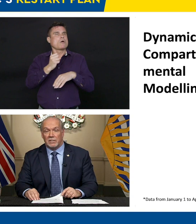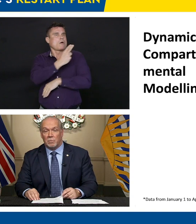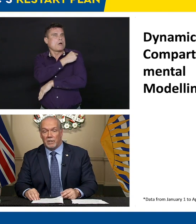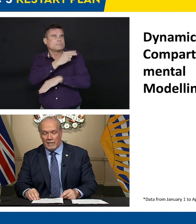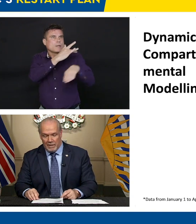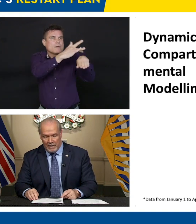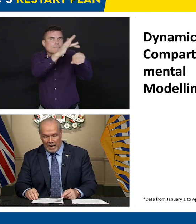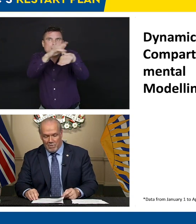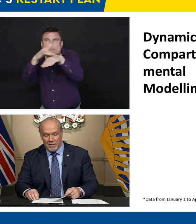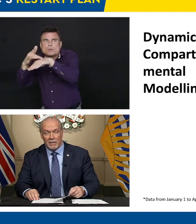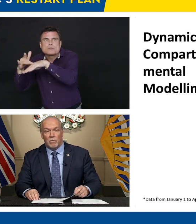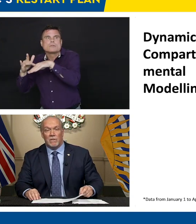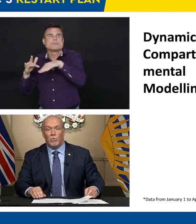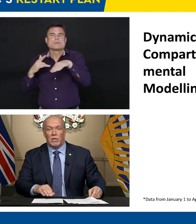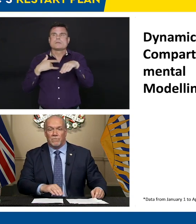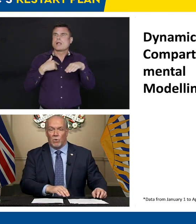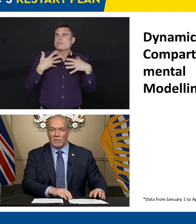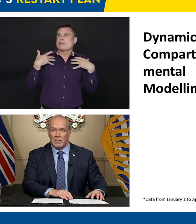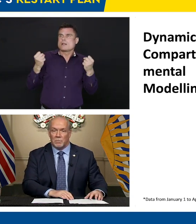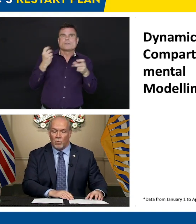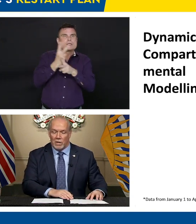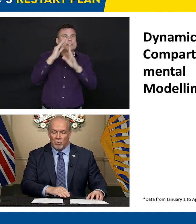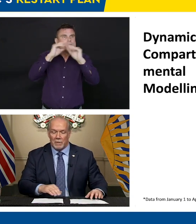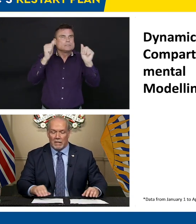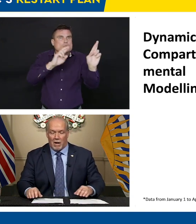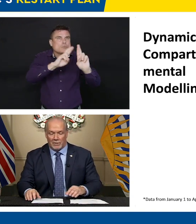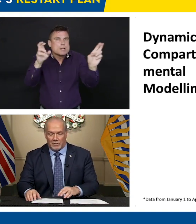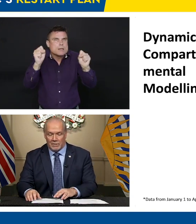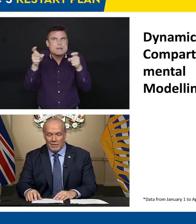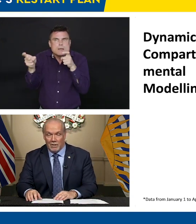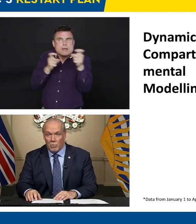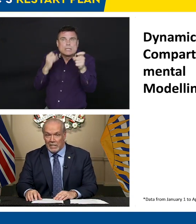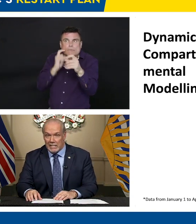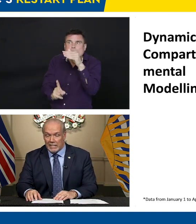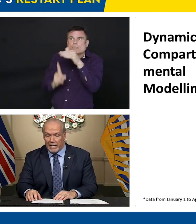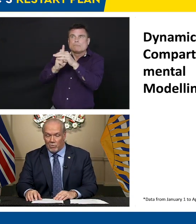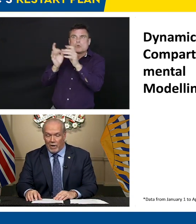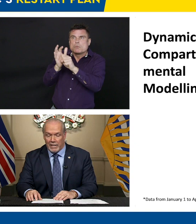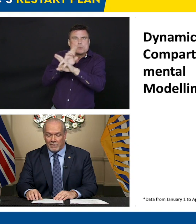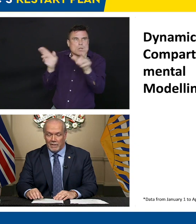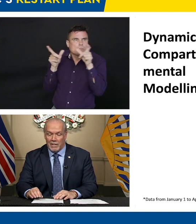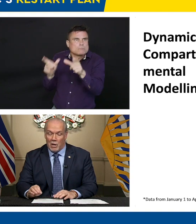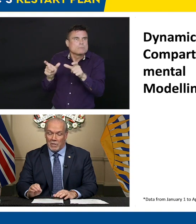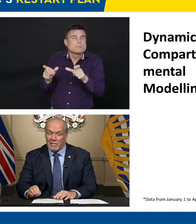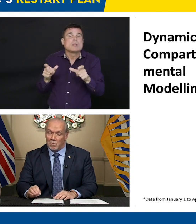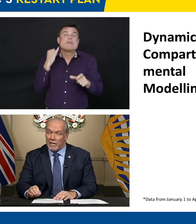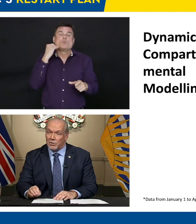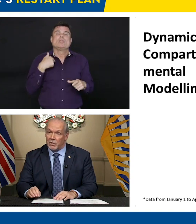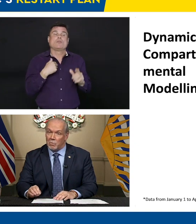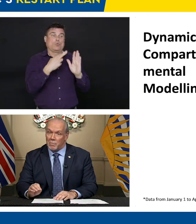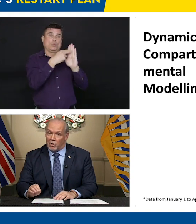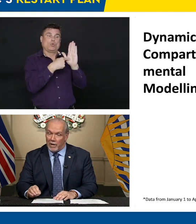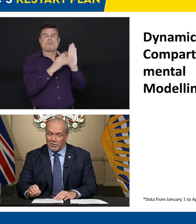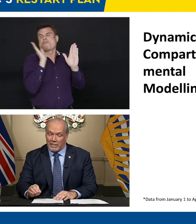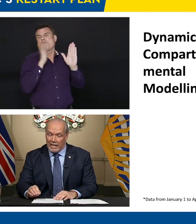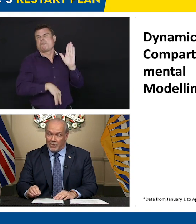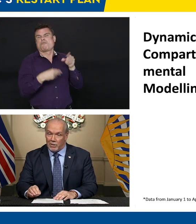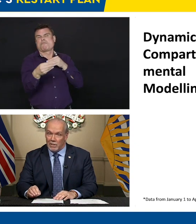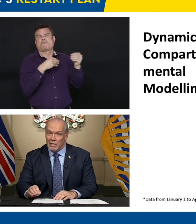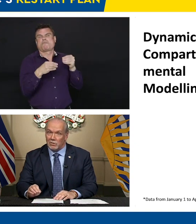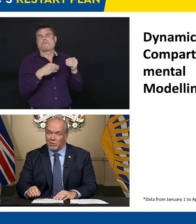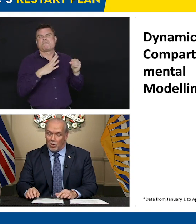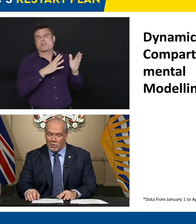lose this discipline, everything that we've worked for to this point will be lost. We need to get it right, and we need to make sure that we progress